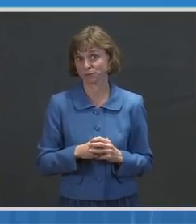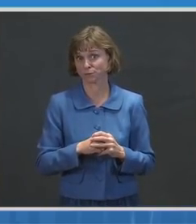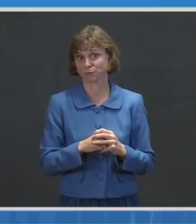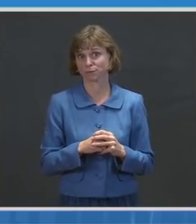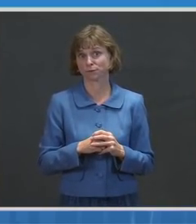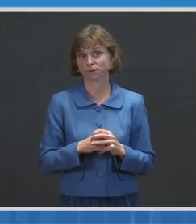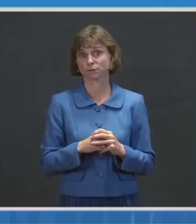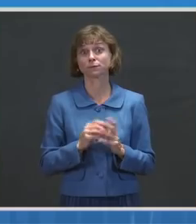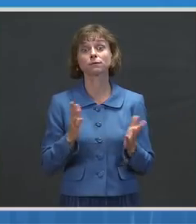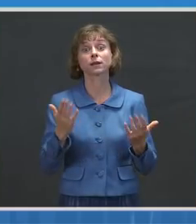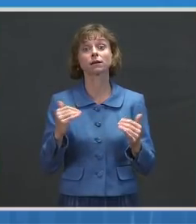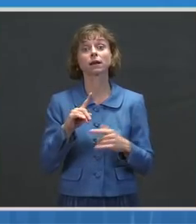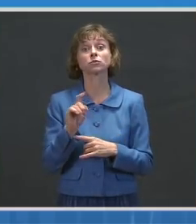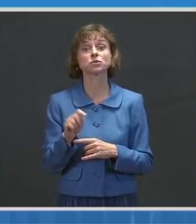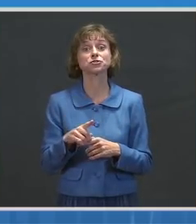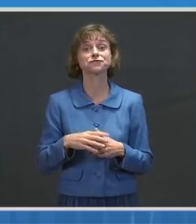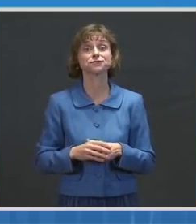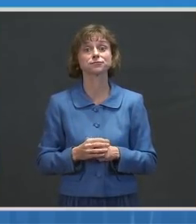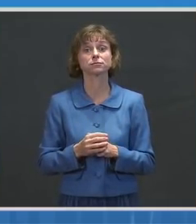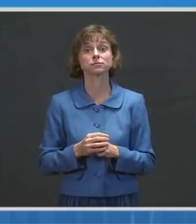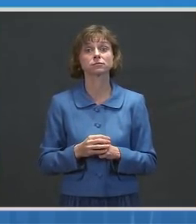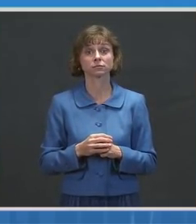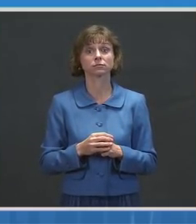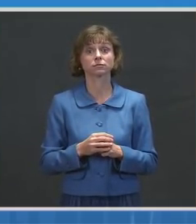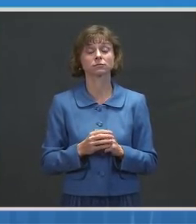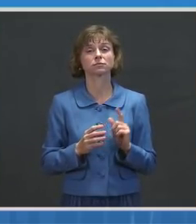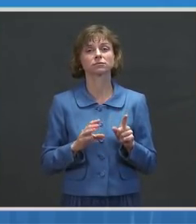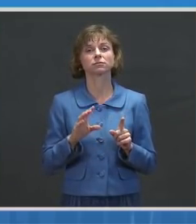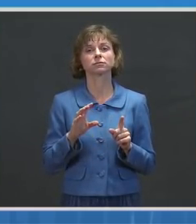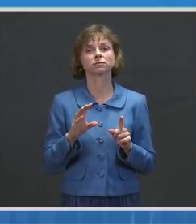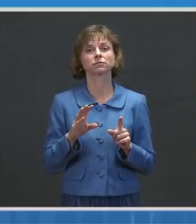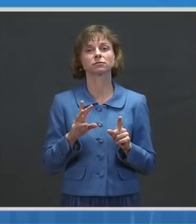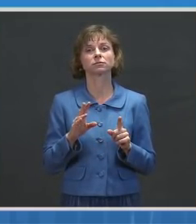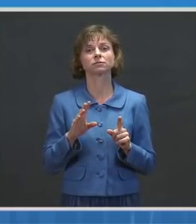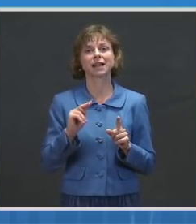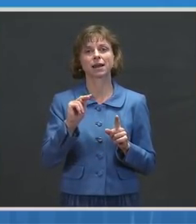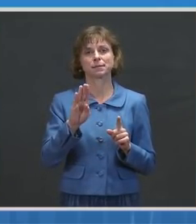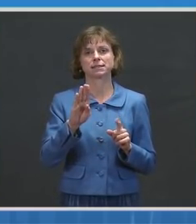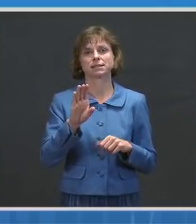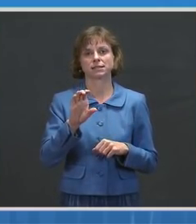Should we go to the next question? Mr. We go to Kristen Welker at NBC.